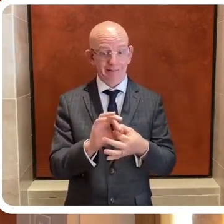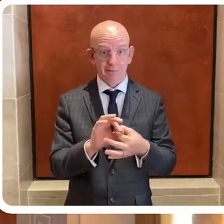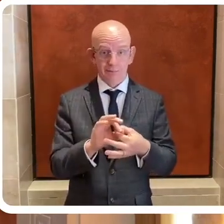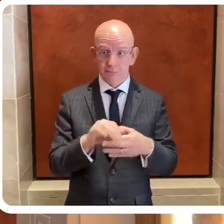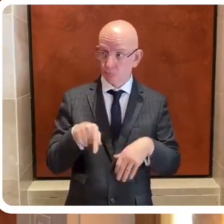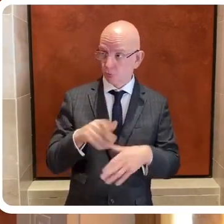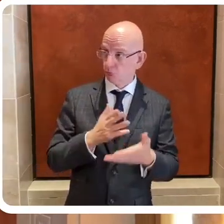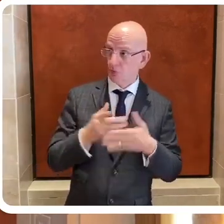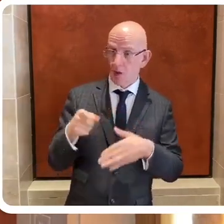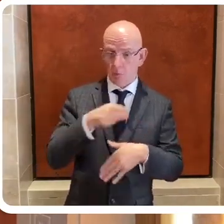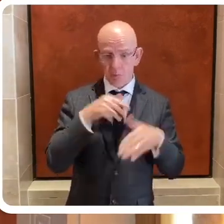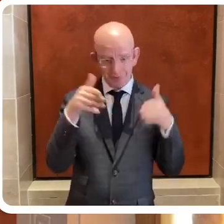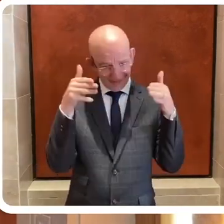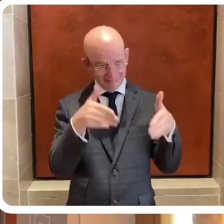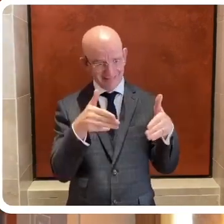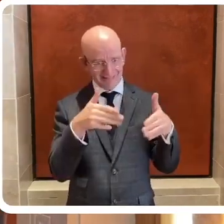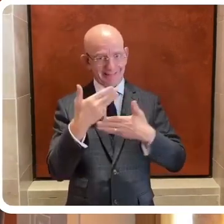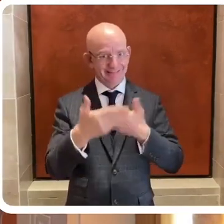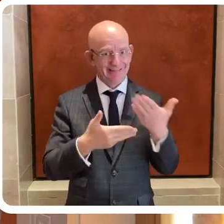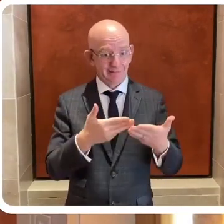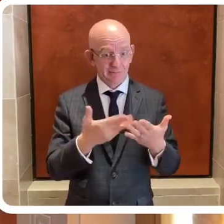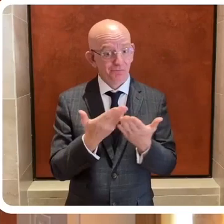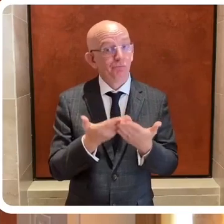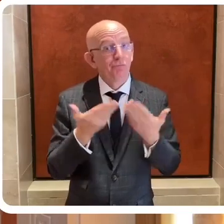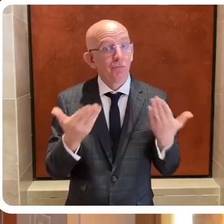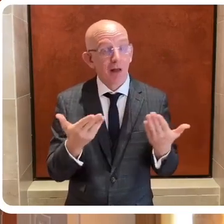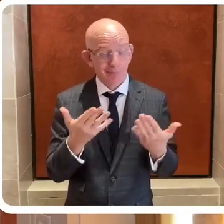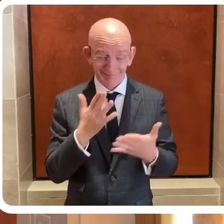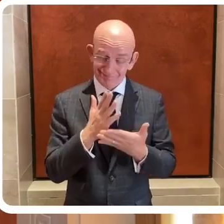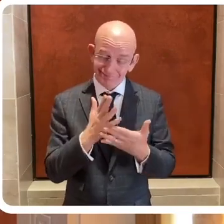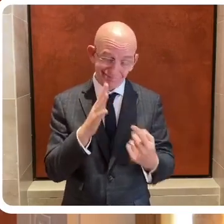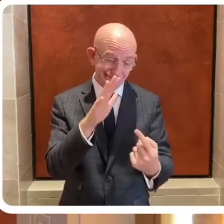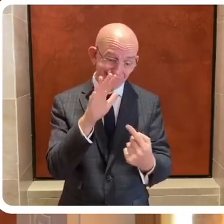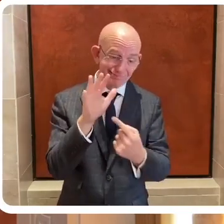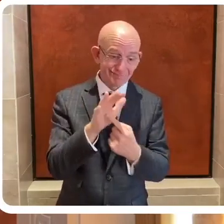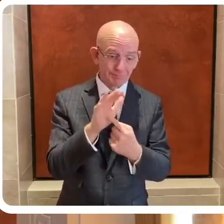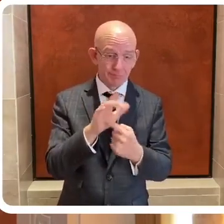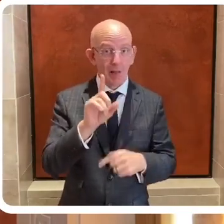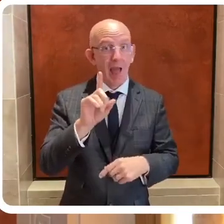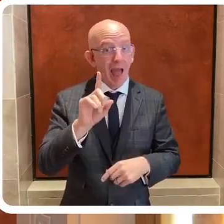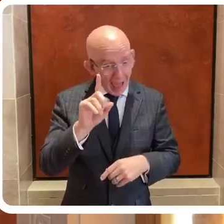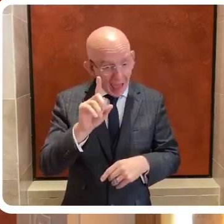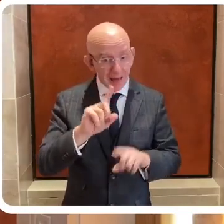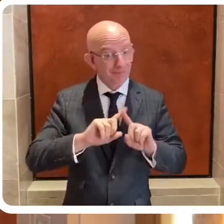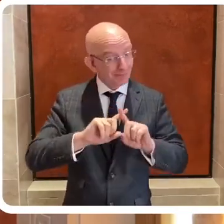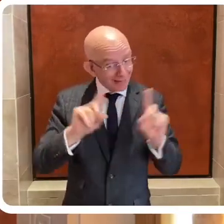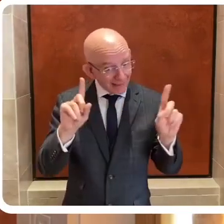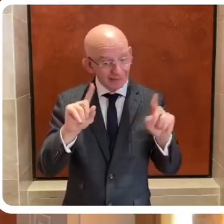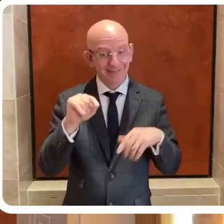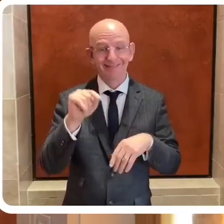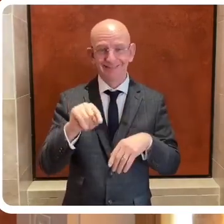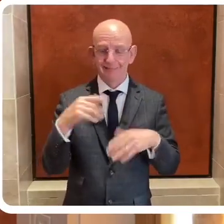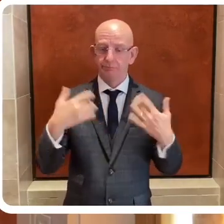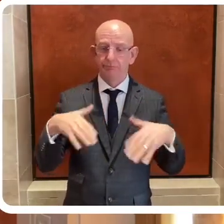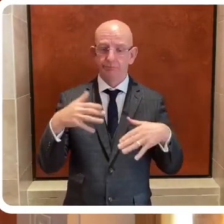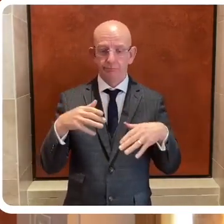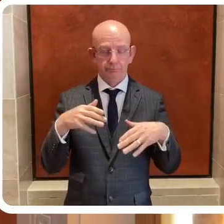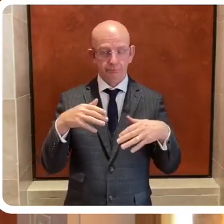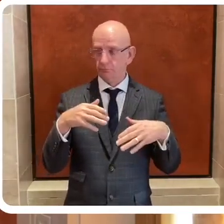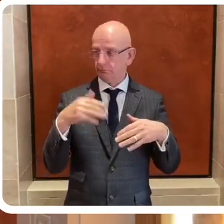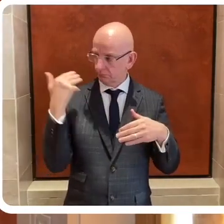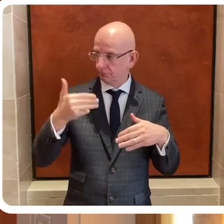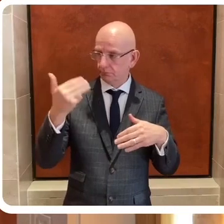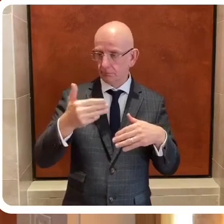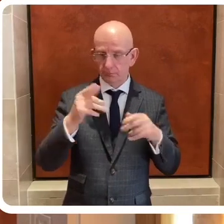severely divided times, it might behoove us to take a minute to re-establish the first part of that phrase. Before we even try to answer